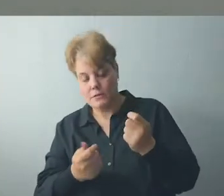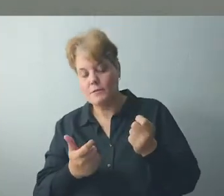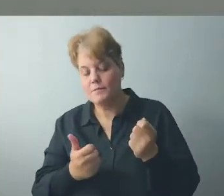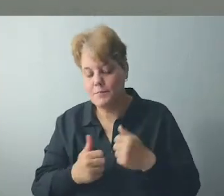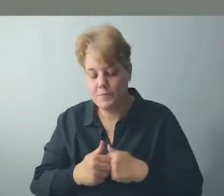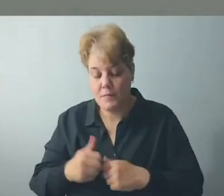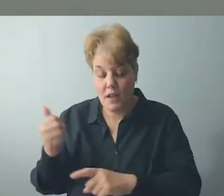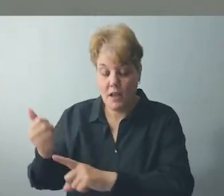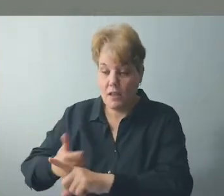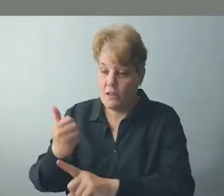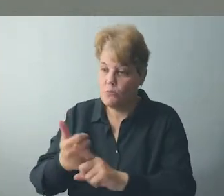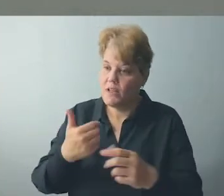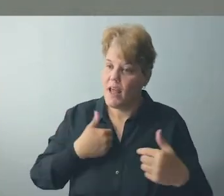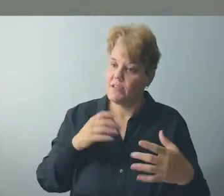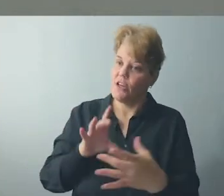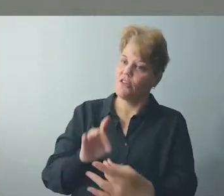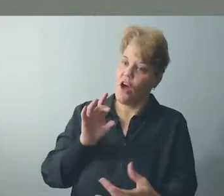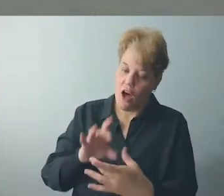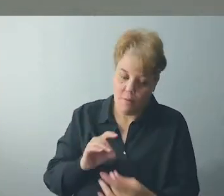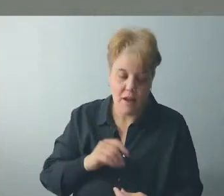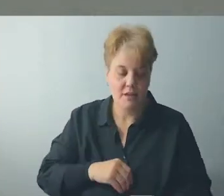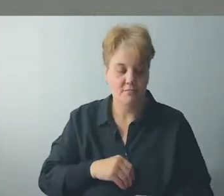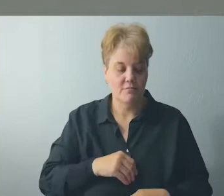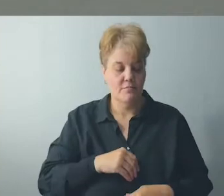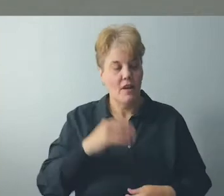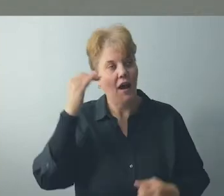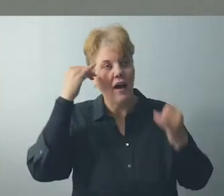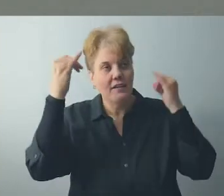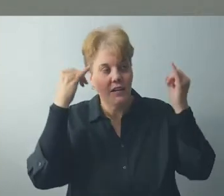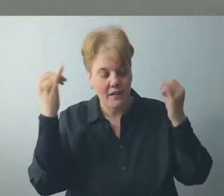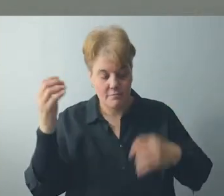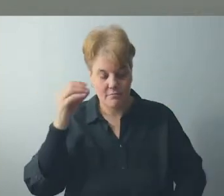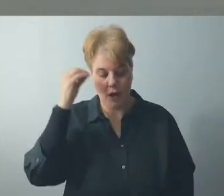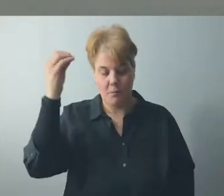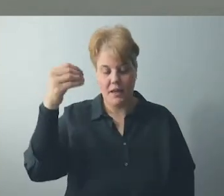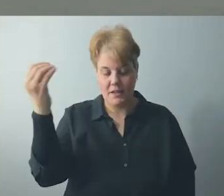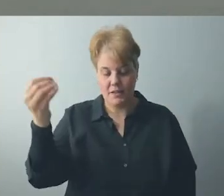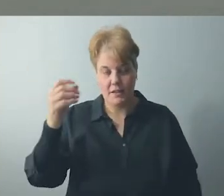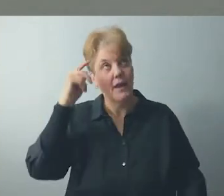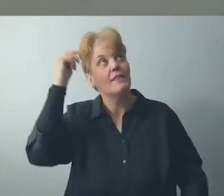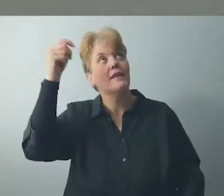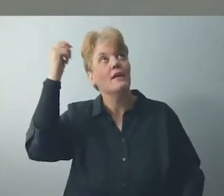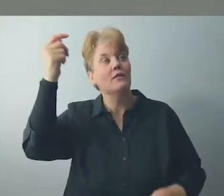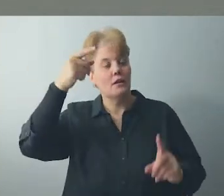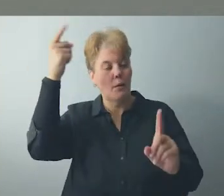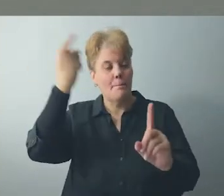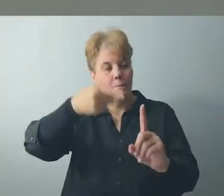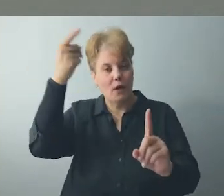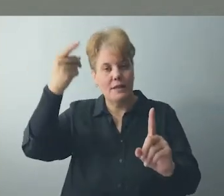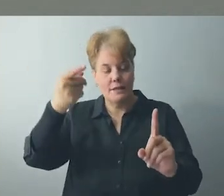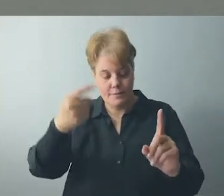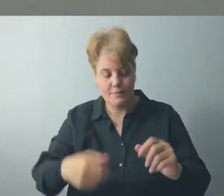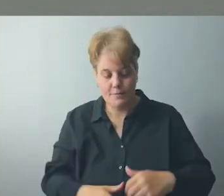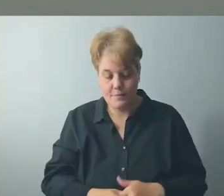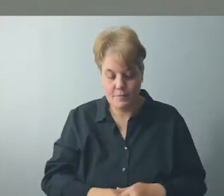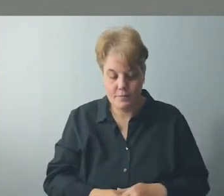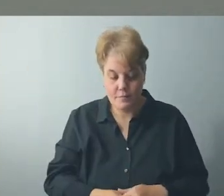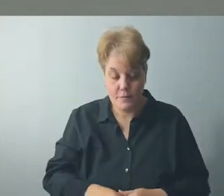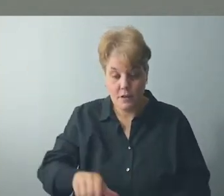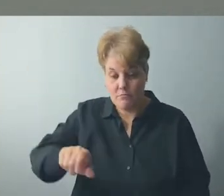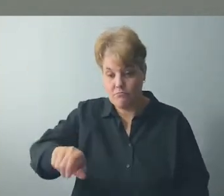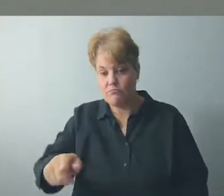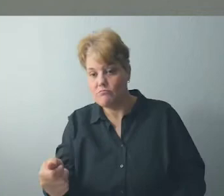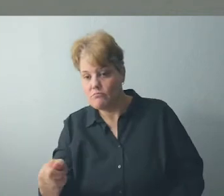has a message, a revelation, an opinion, a theory, and a point. Turn on the radio or television, and you can experience a hundred different